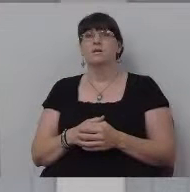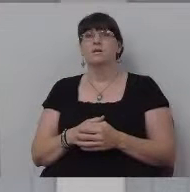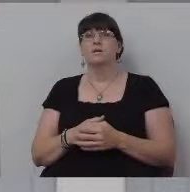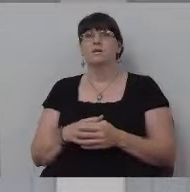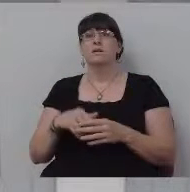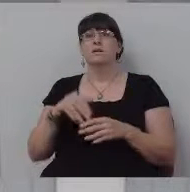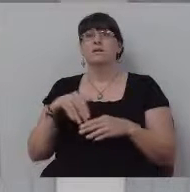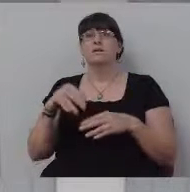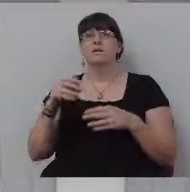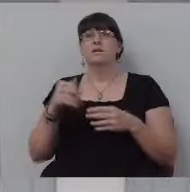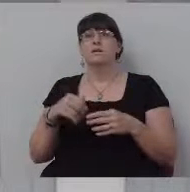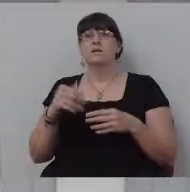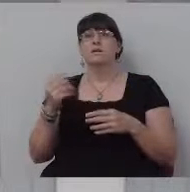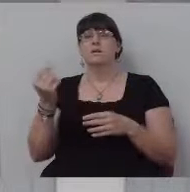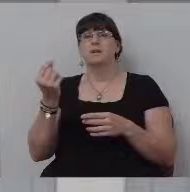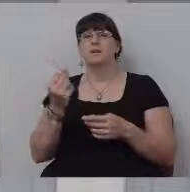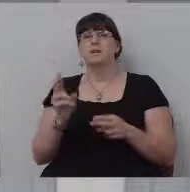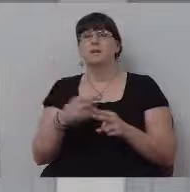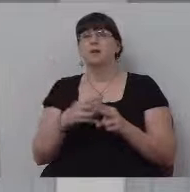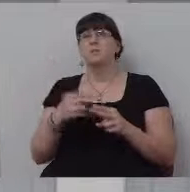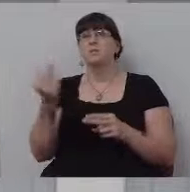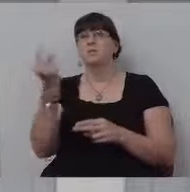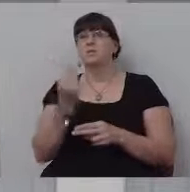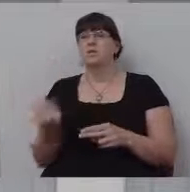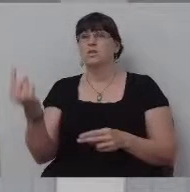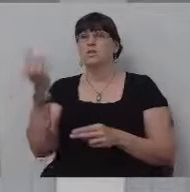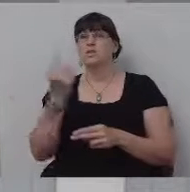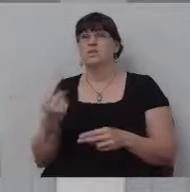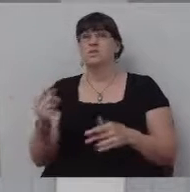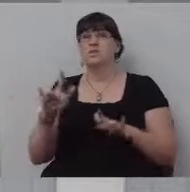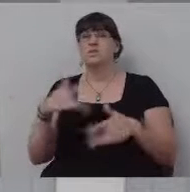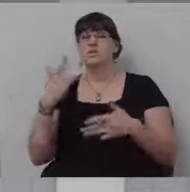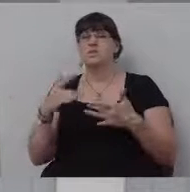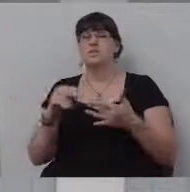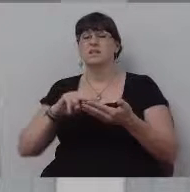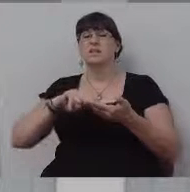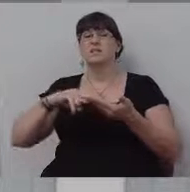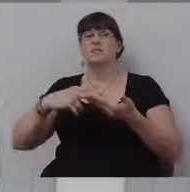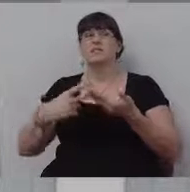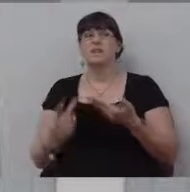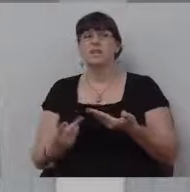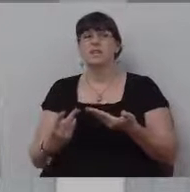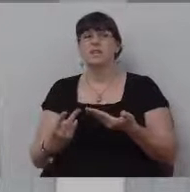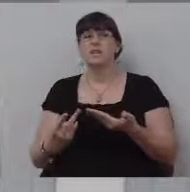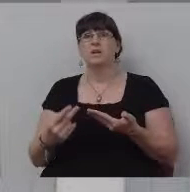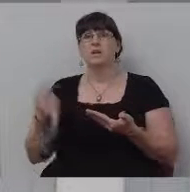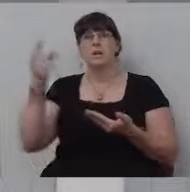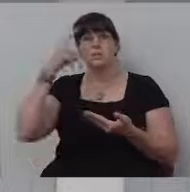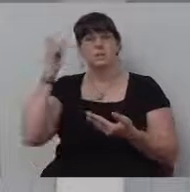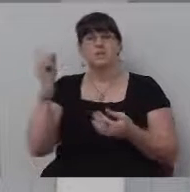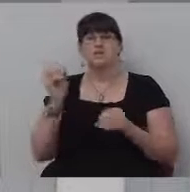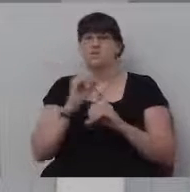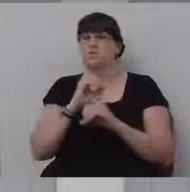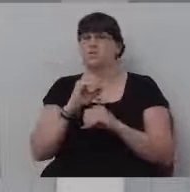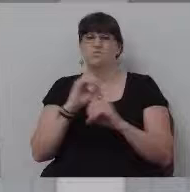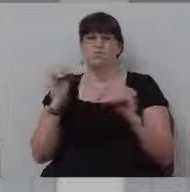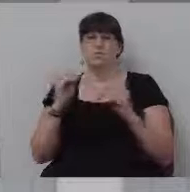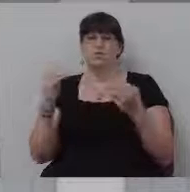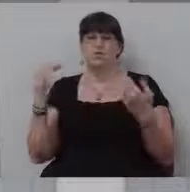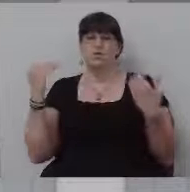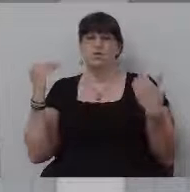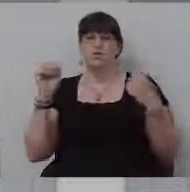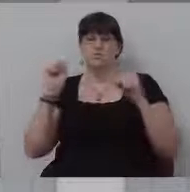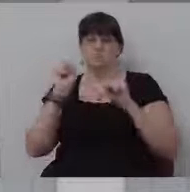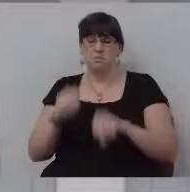in almost constant, in a, constant sense of failure. It's because there's no power in human